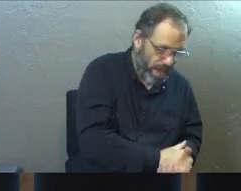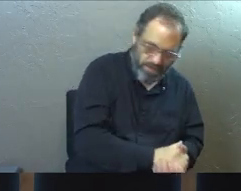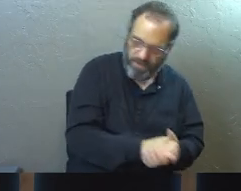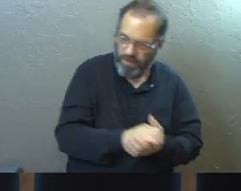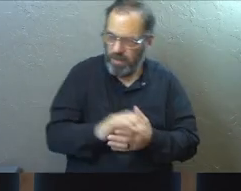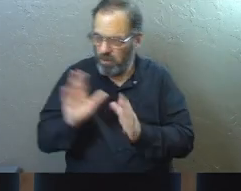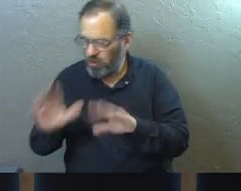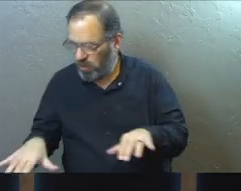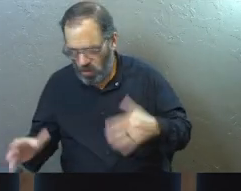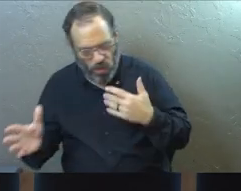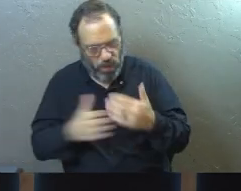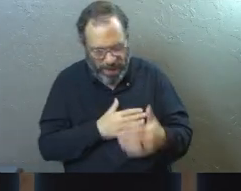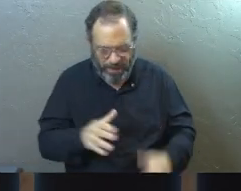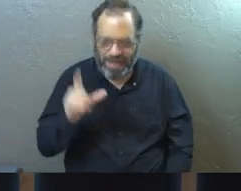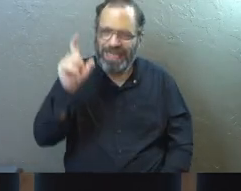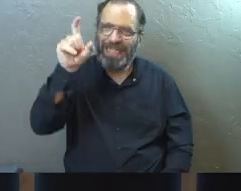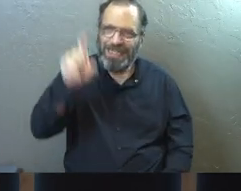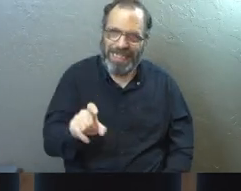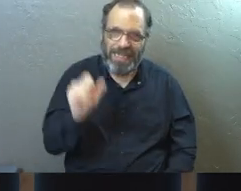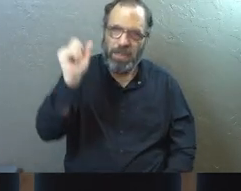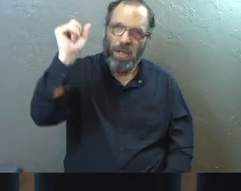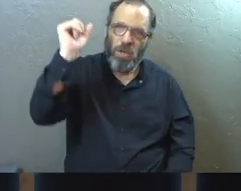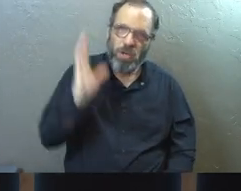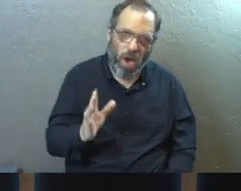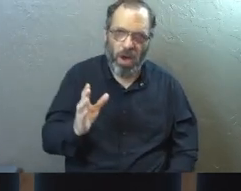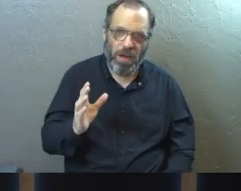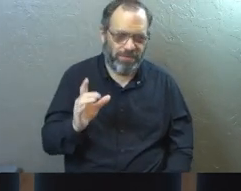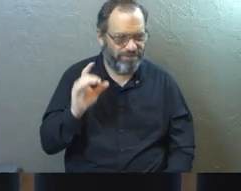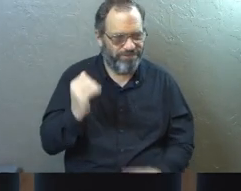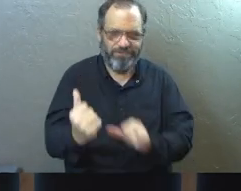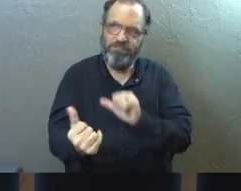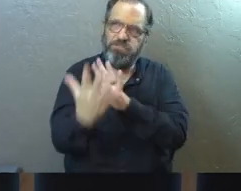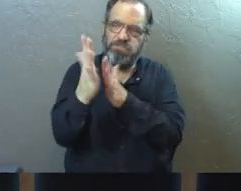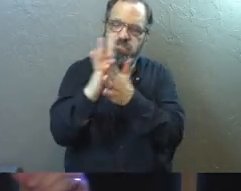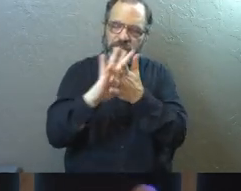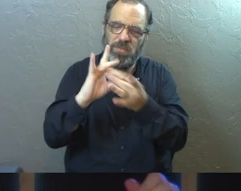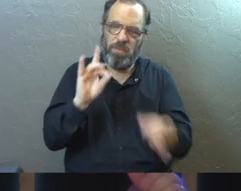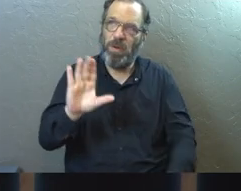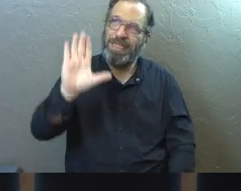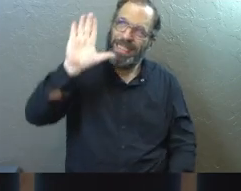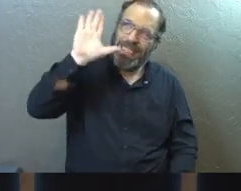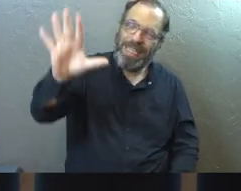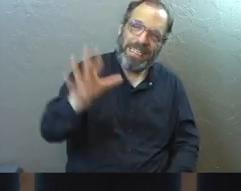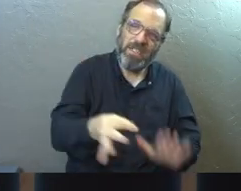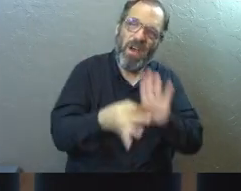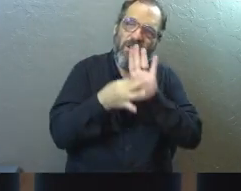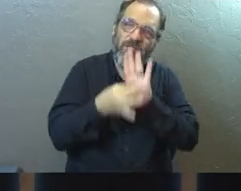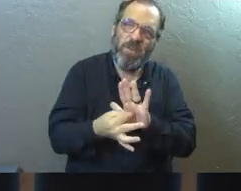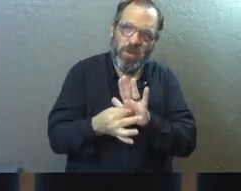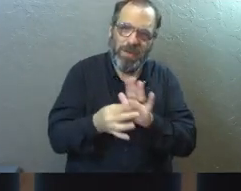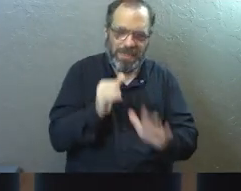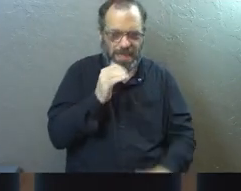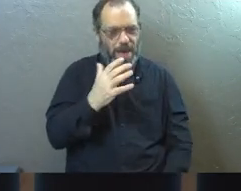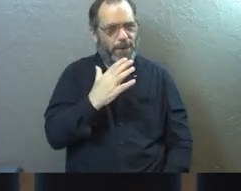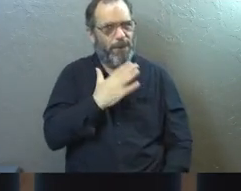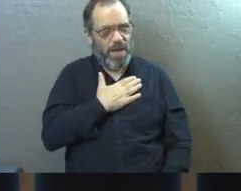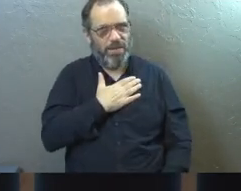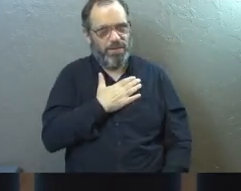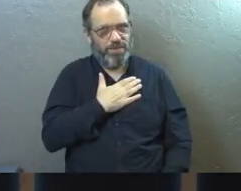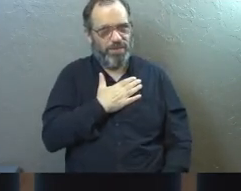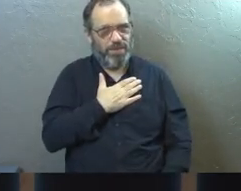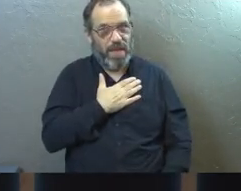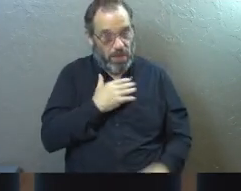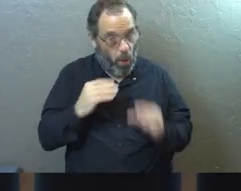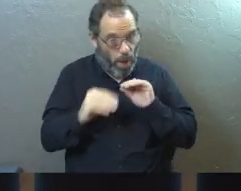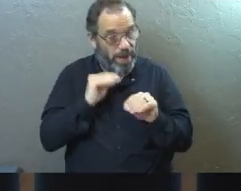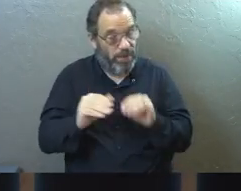whatever it is in our life, we need God. We need the presence of the Holy Spirit. It's His fruit, not mine. And I